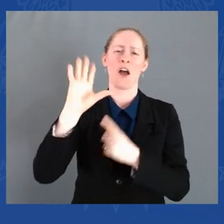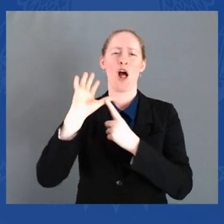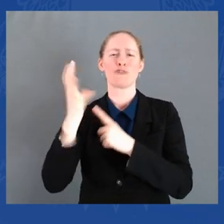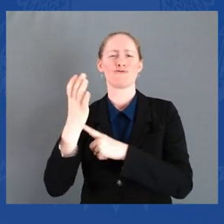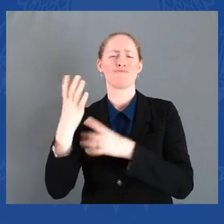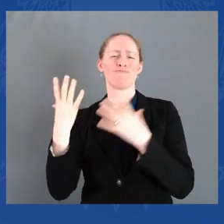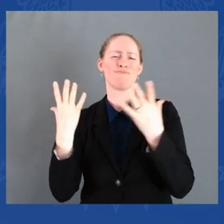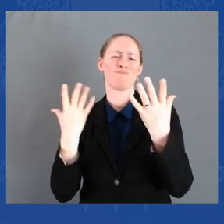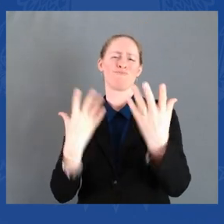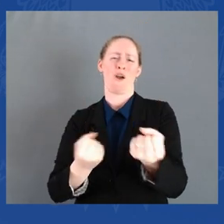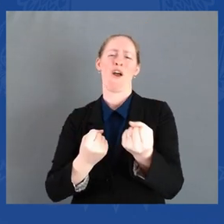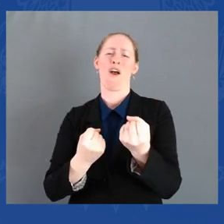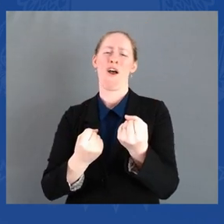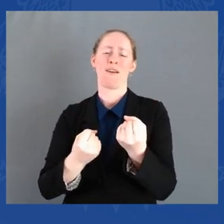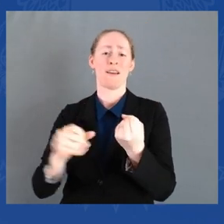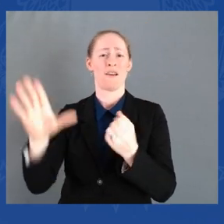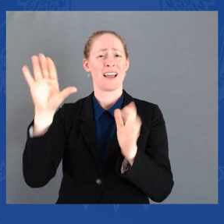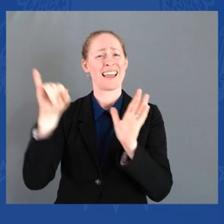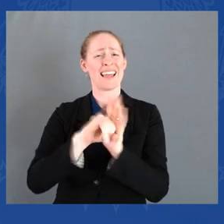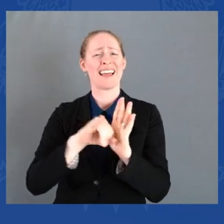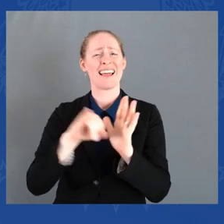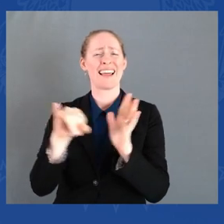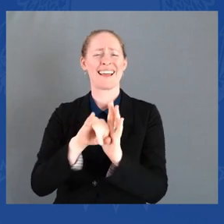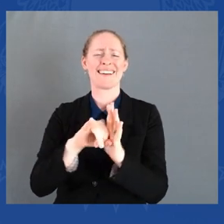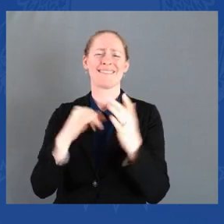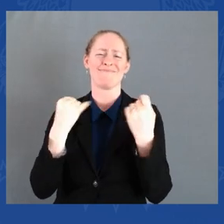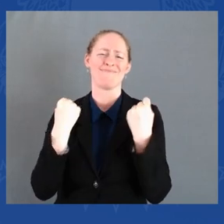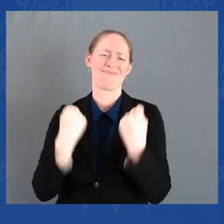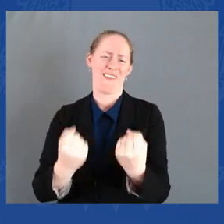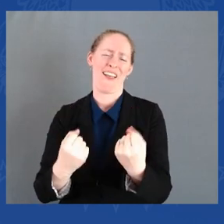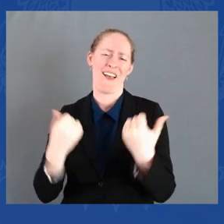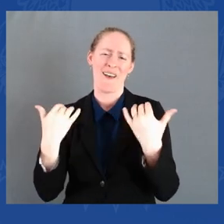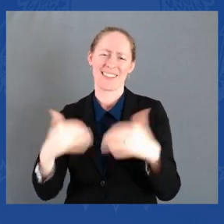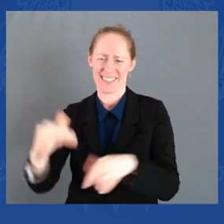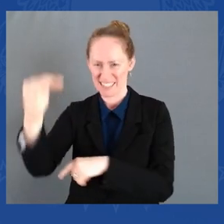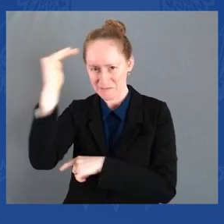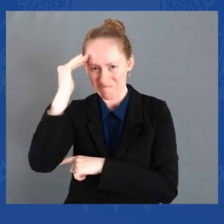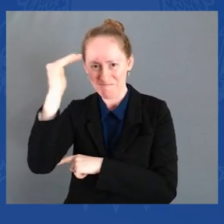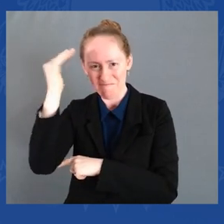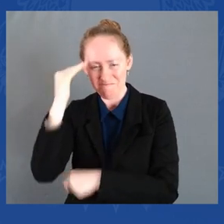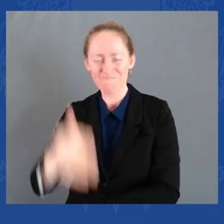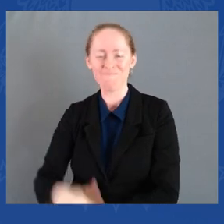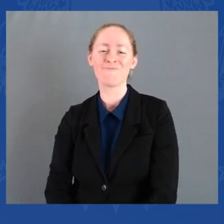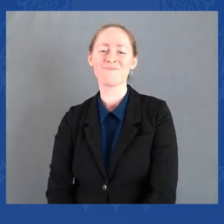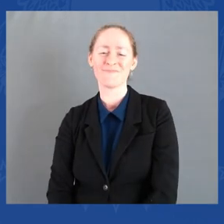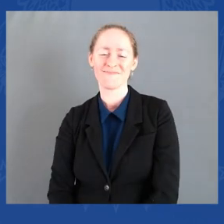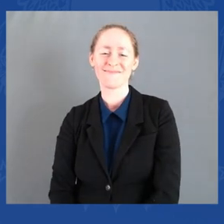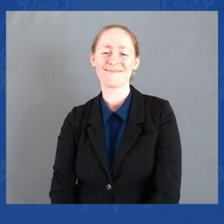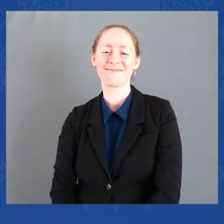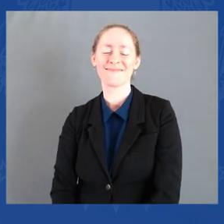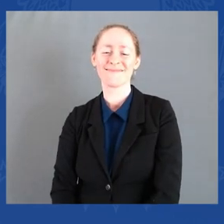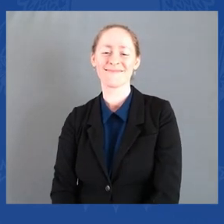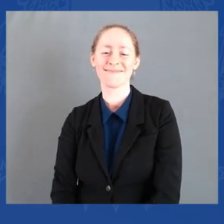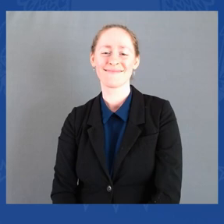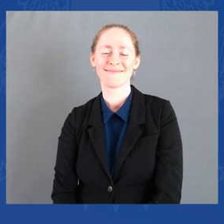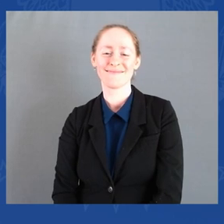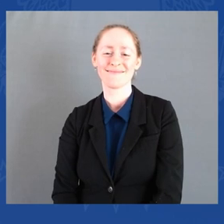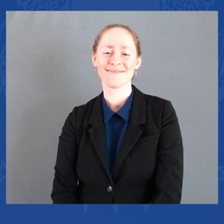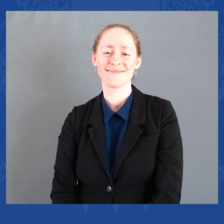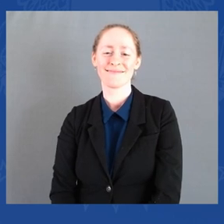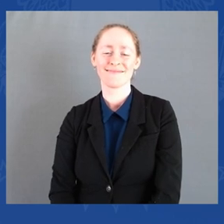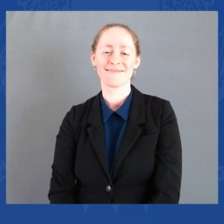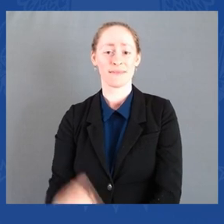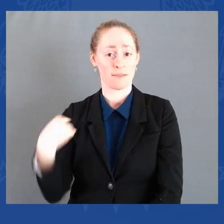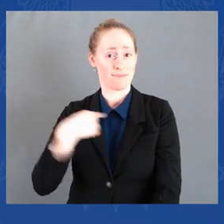But look, we know that for generations of progress, racism, harassment, and hate crimes persist, as pointed out by my friends behind me.